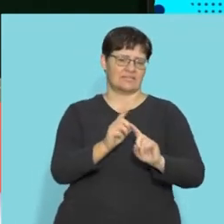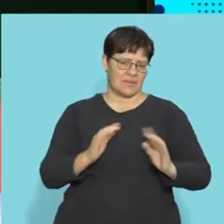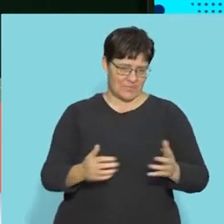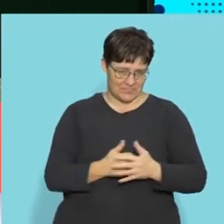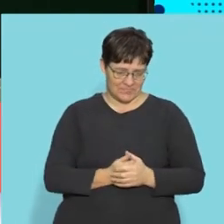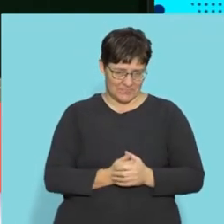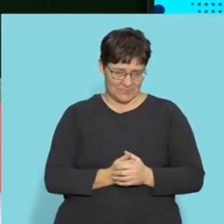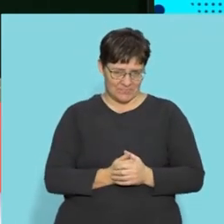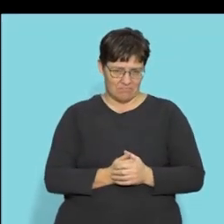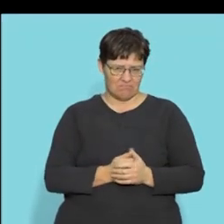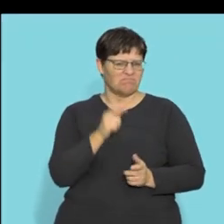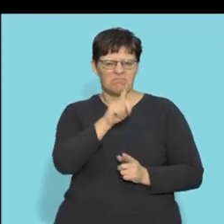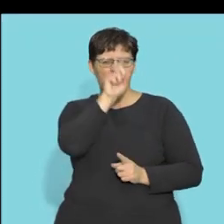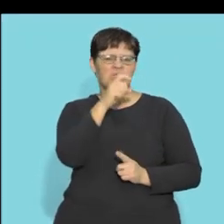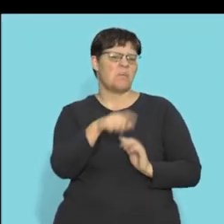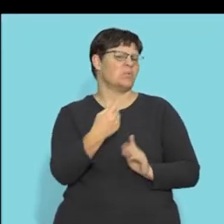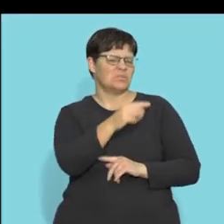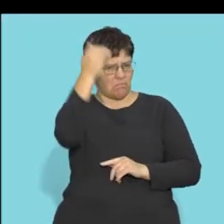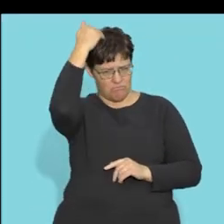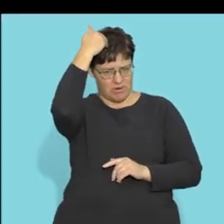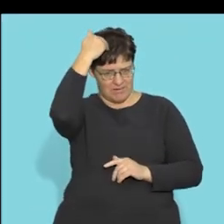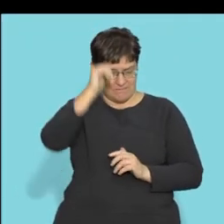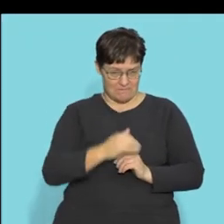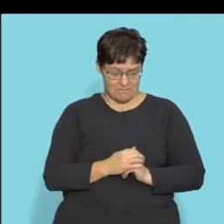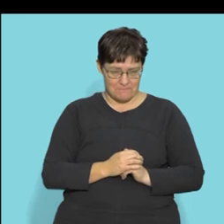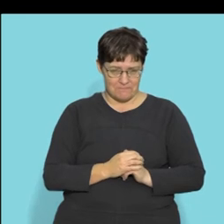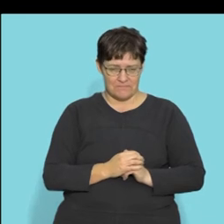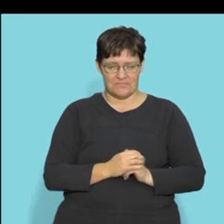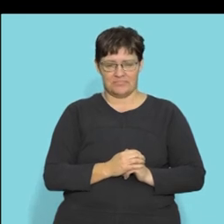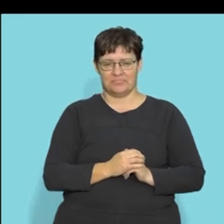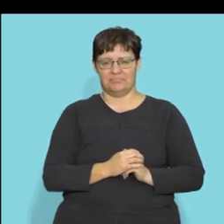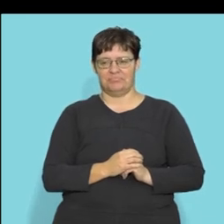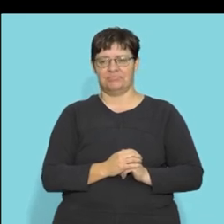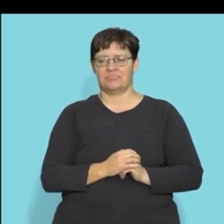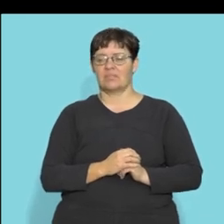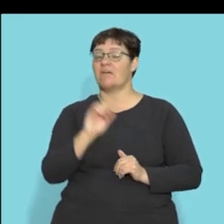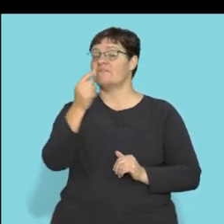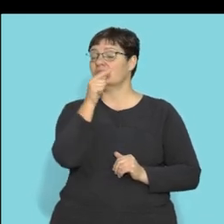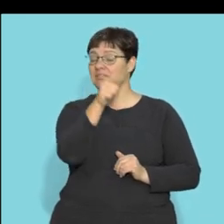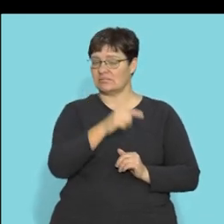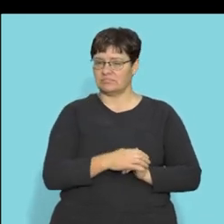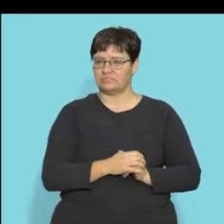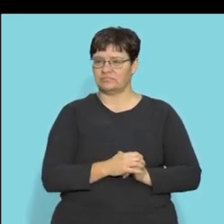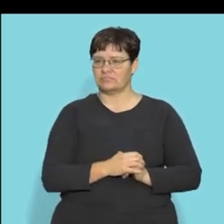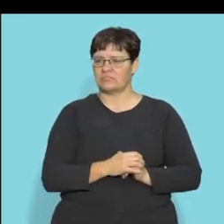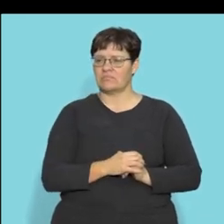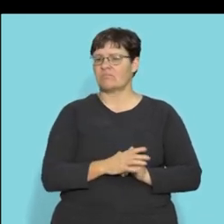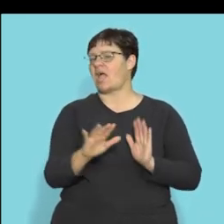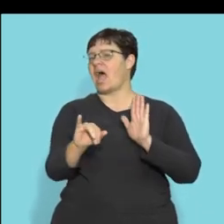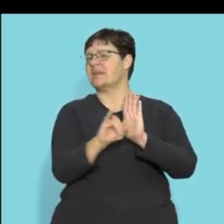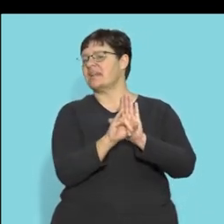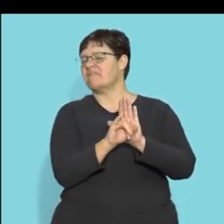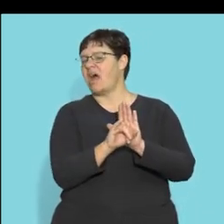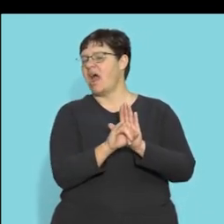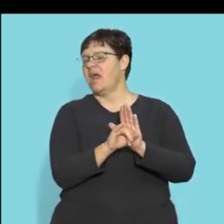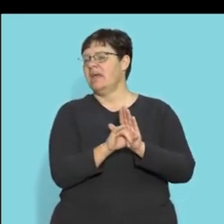so the first question here is